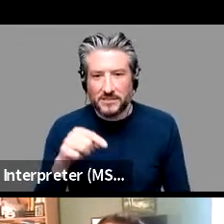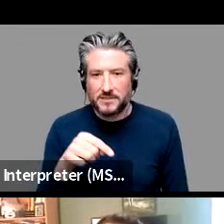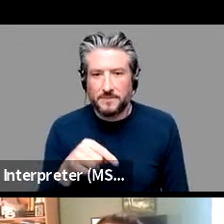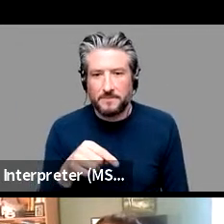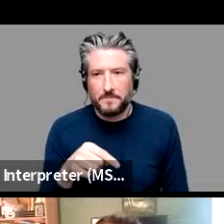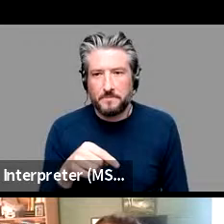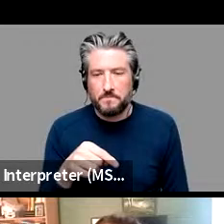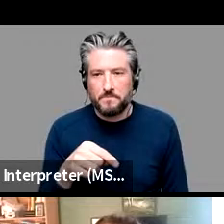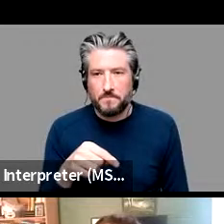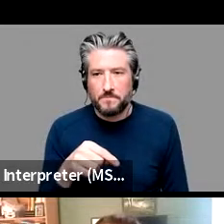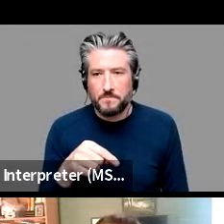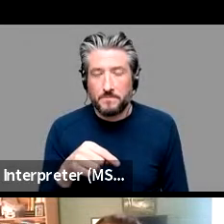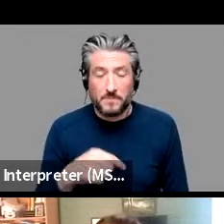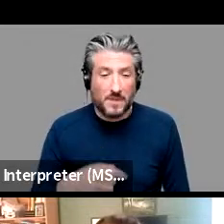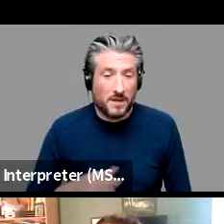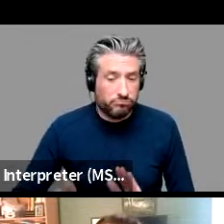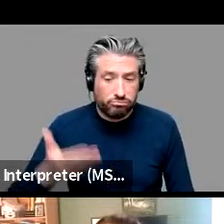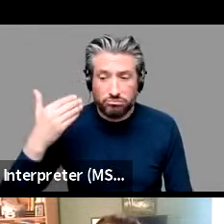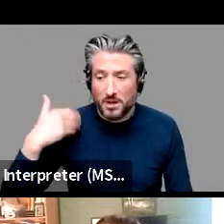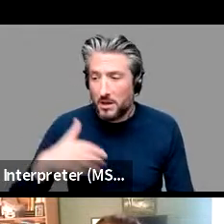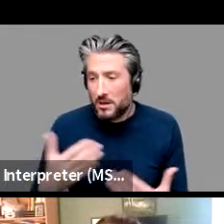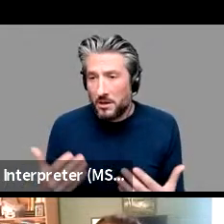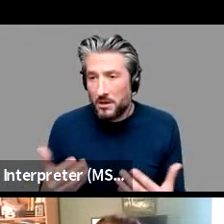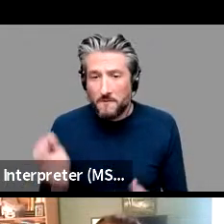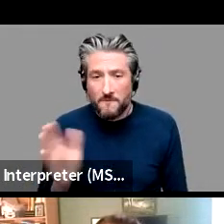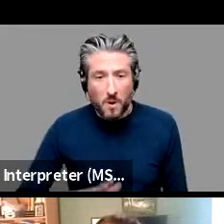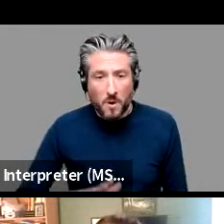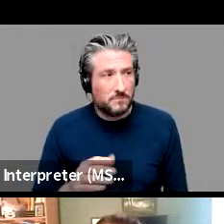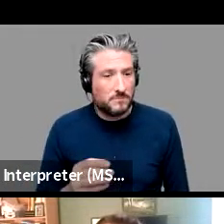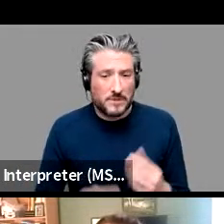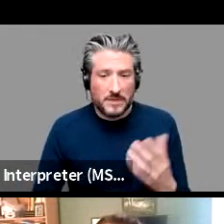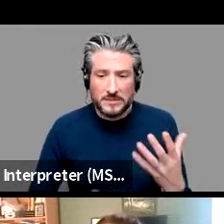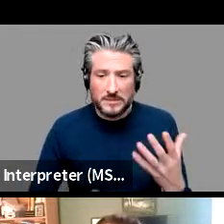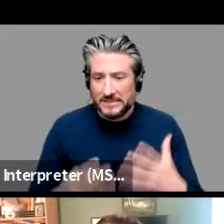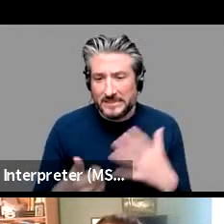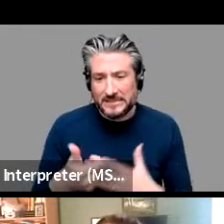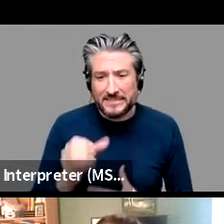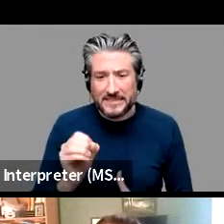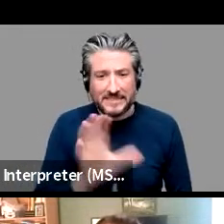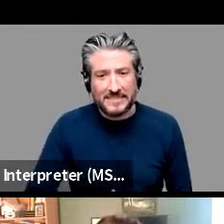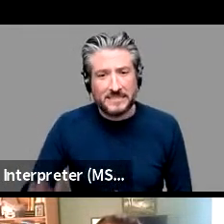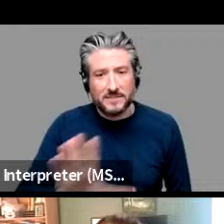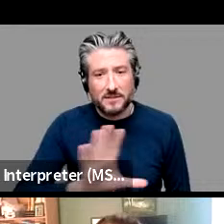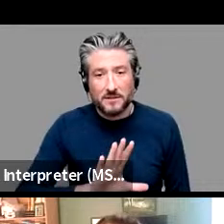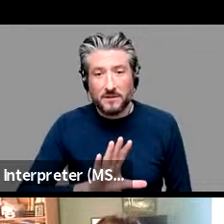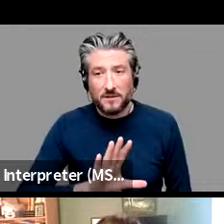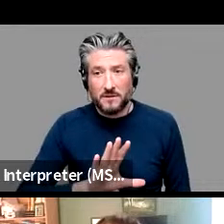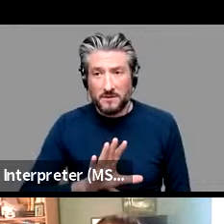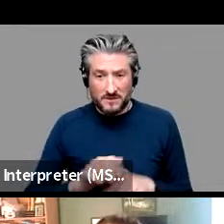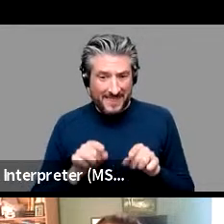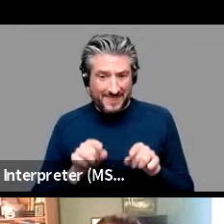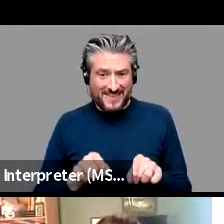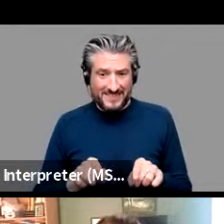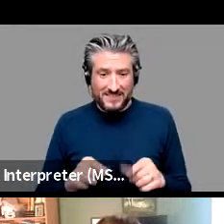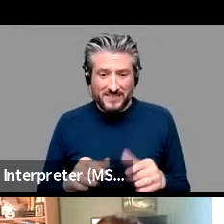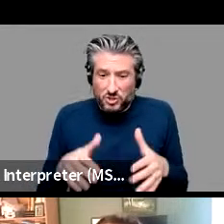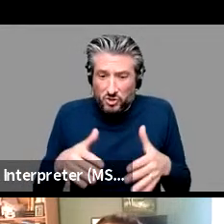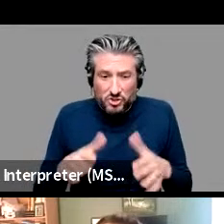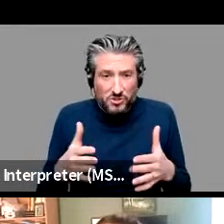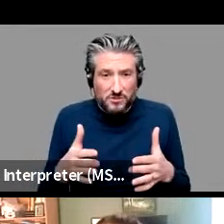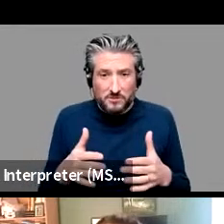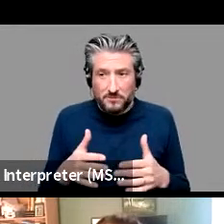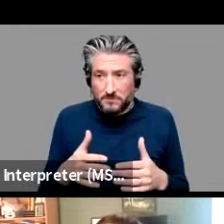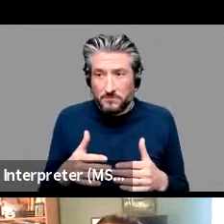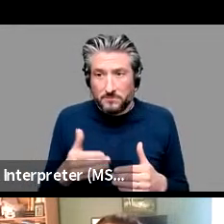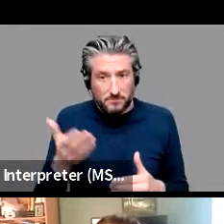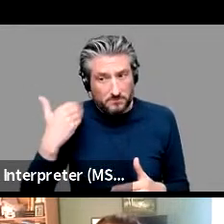and and long ago i mean in 60s and this is essentially a feed forward uh network and he saw